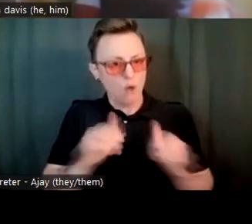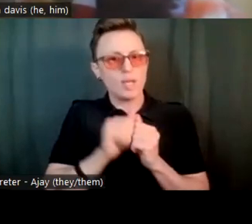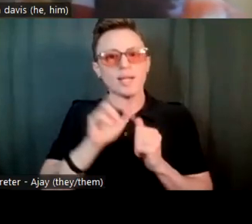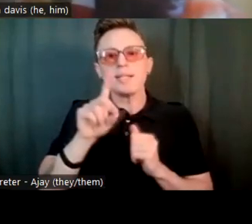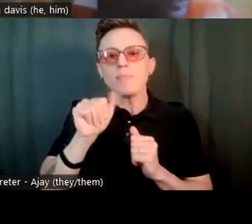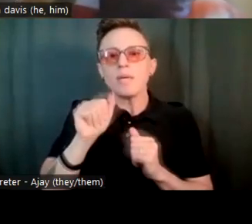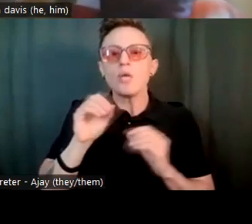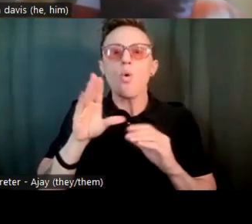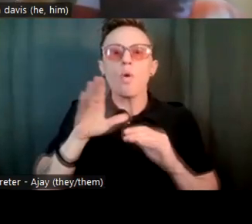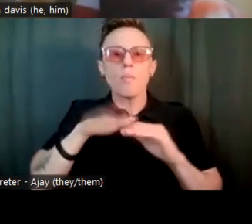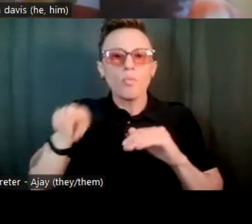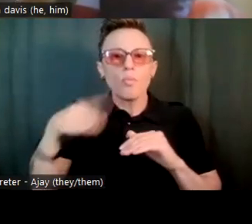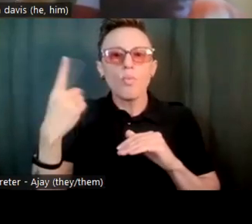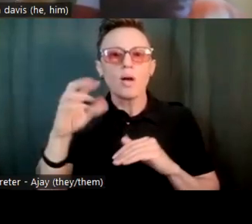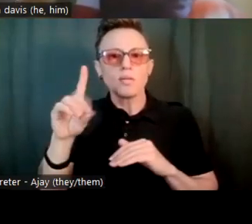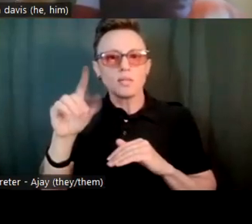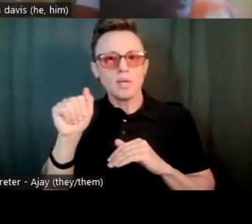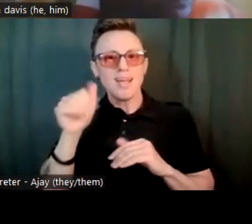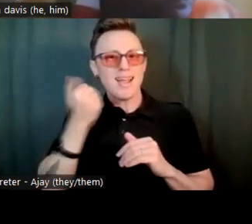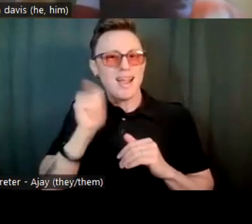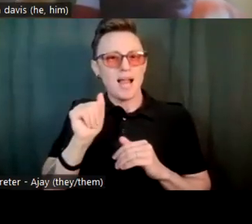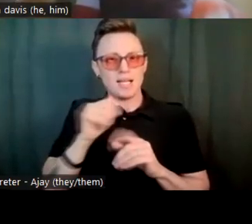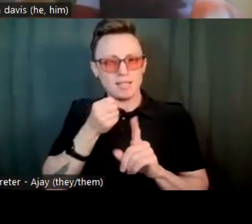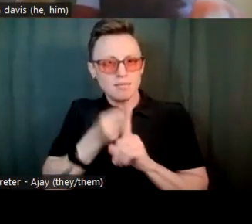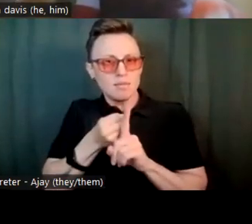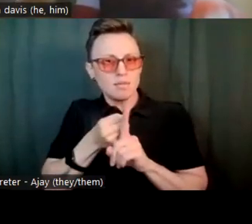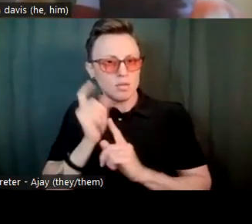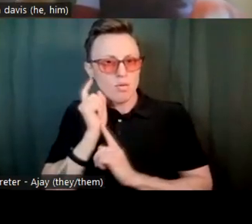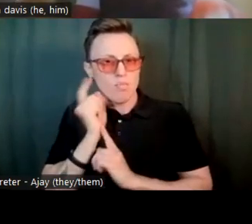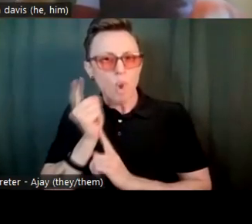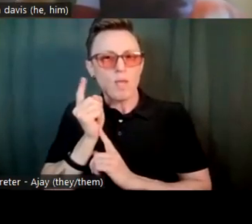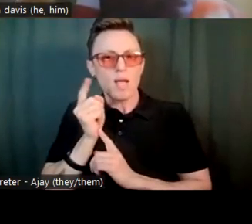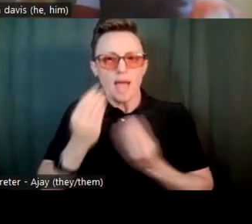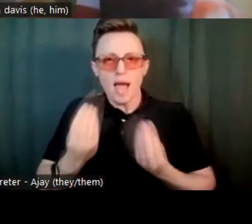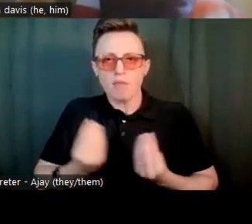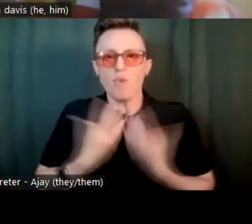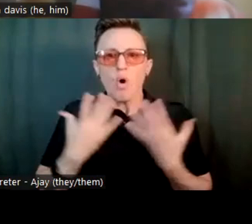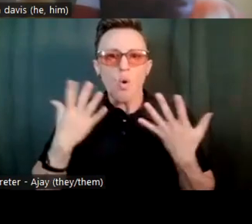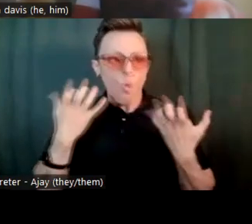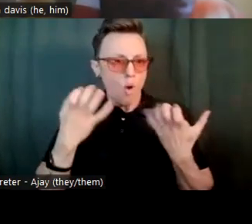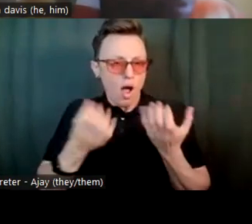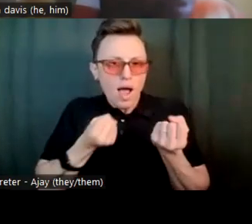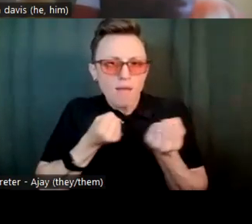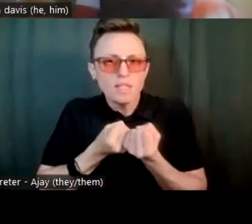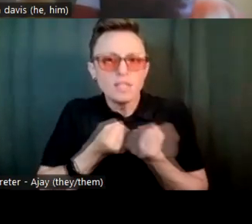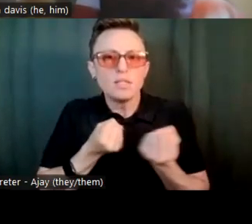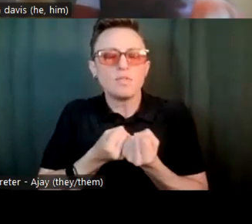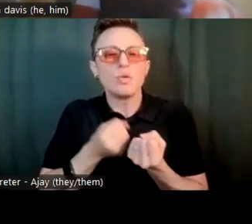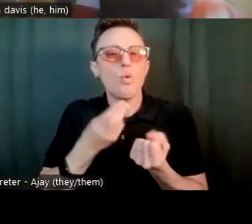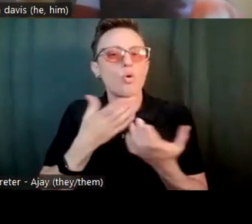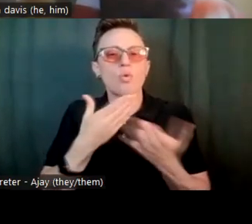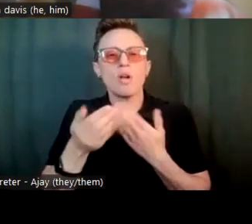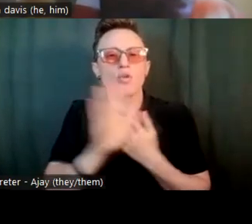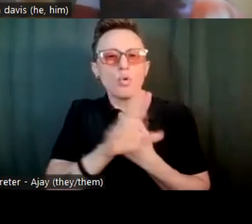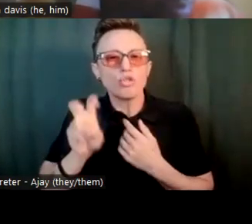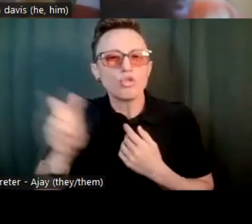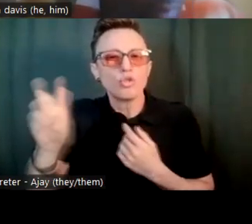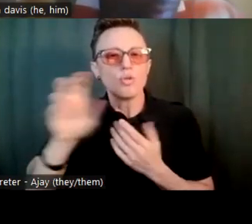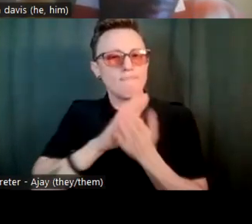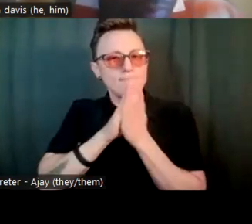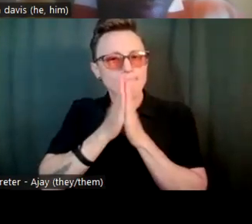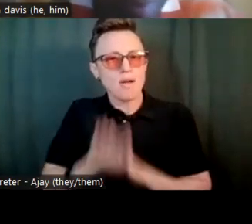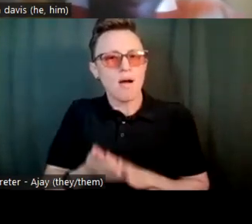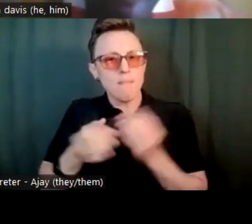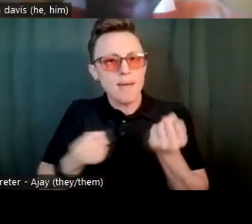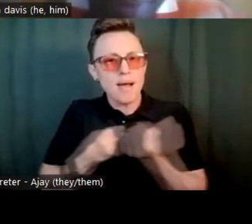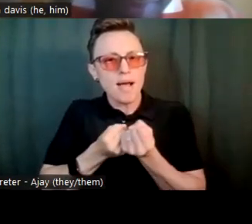Could you highlight any pivotal moments that sparked your advocacy efforts or a moment that defined your journey as an advocate? And for this question, we would like